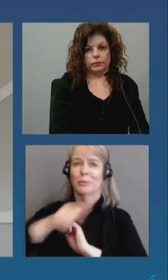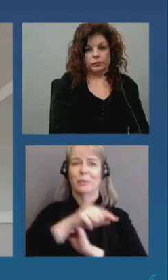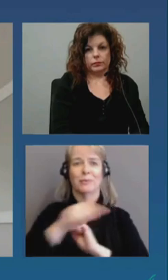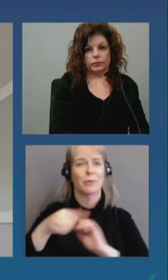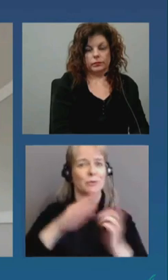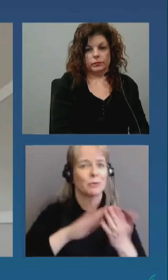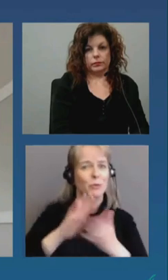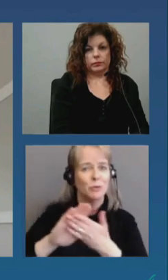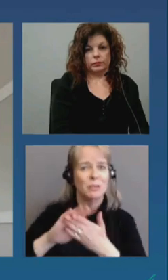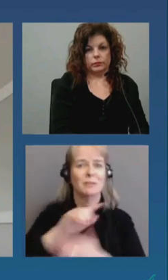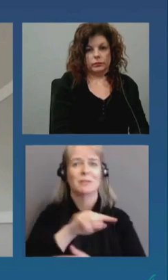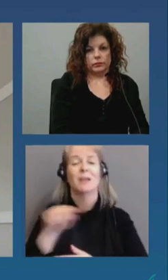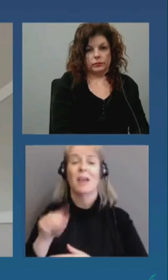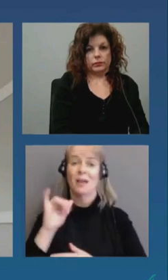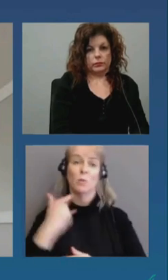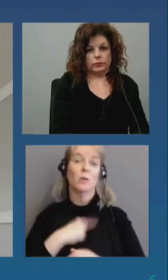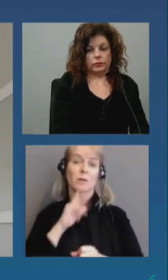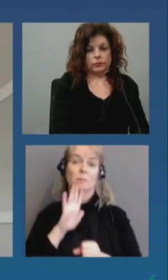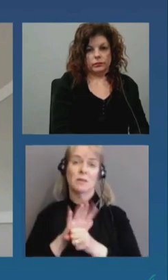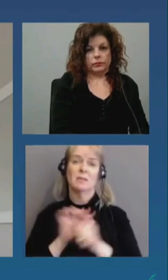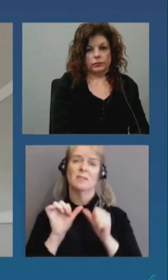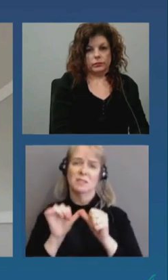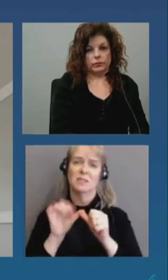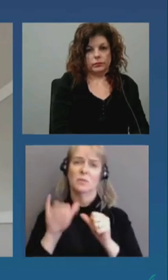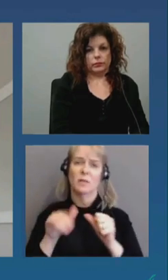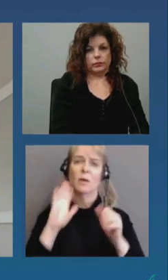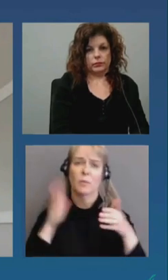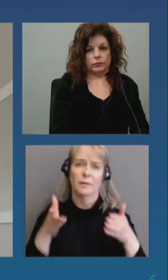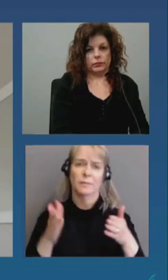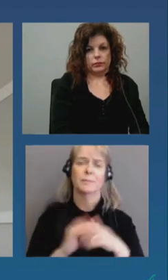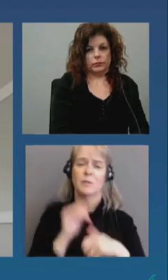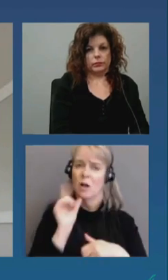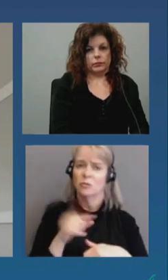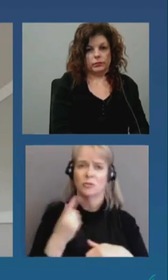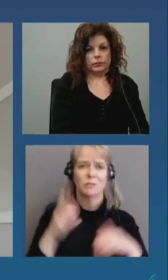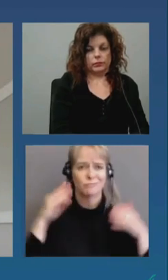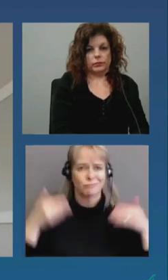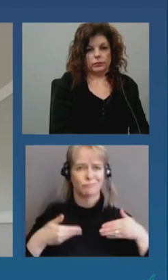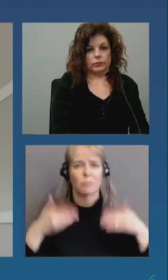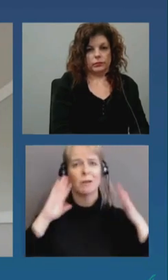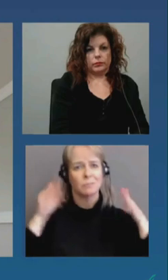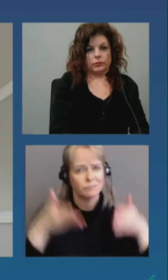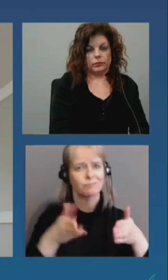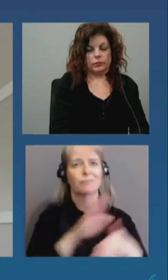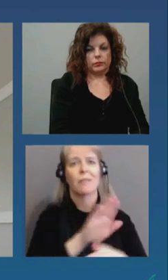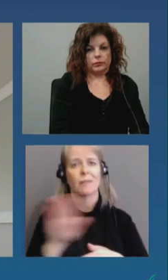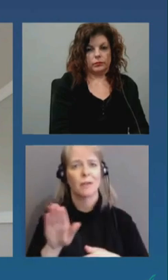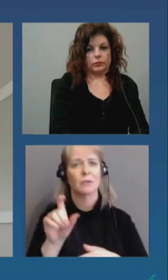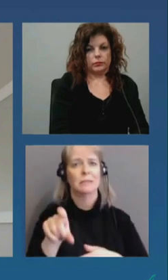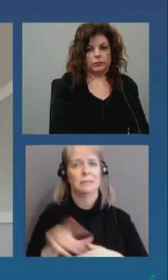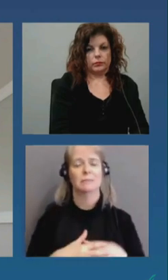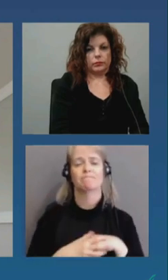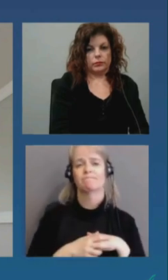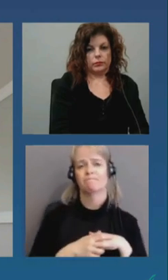committed to continue to work thank you very much